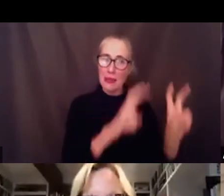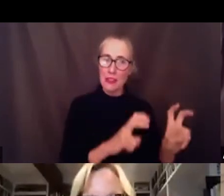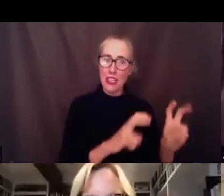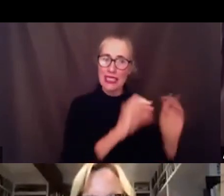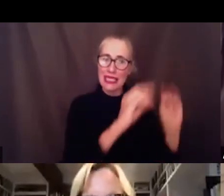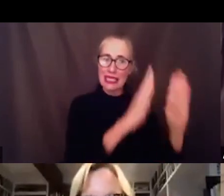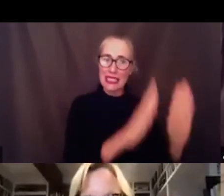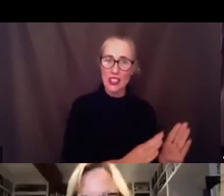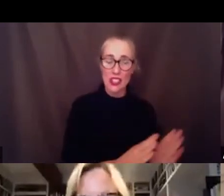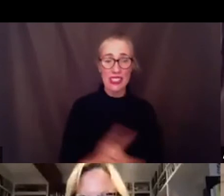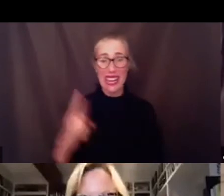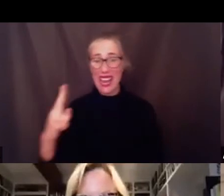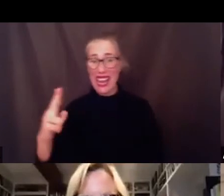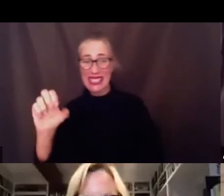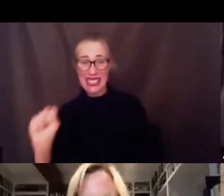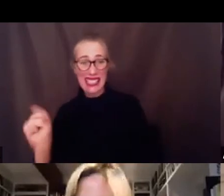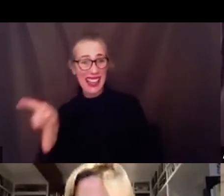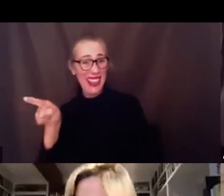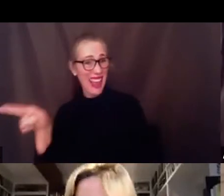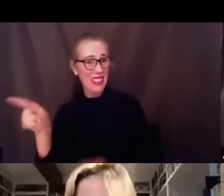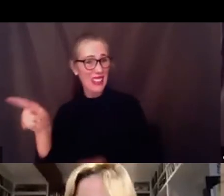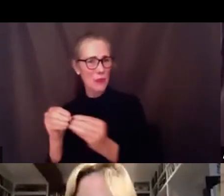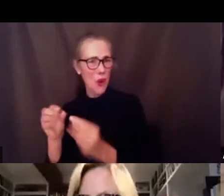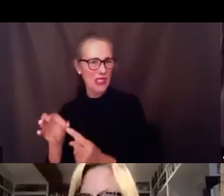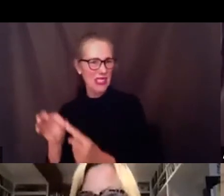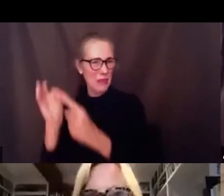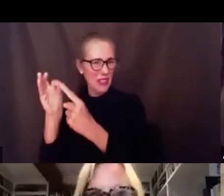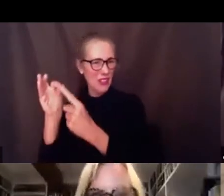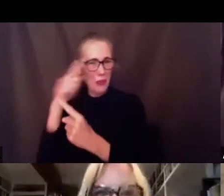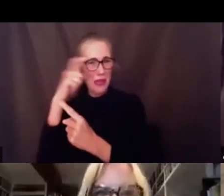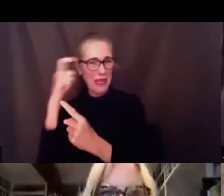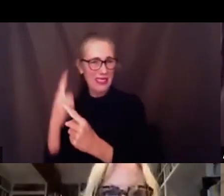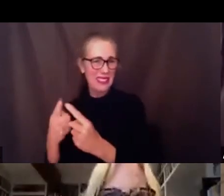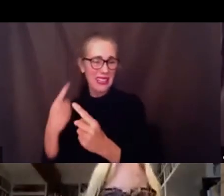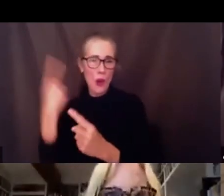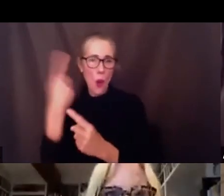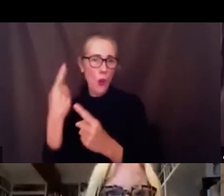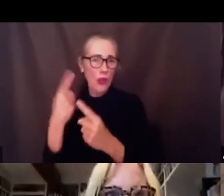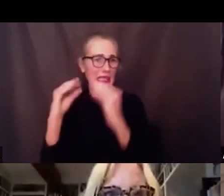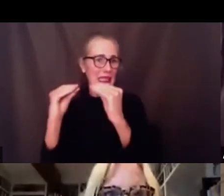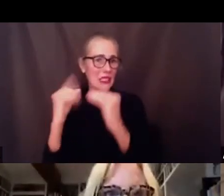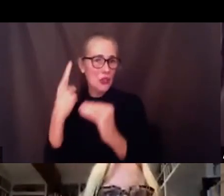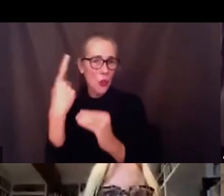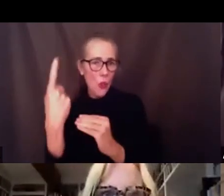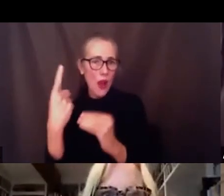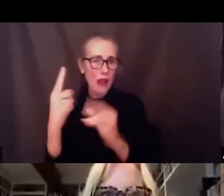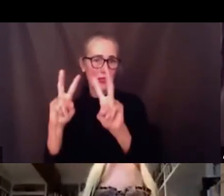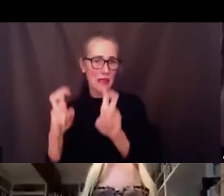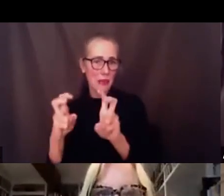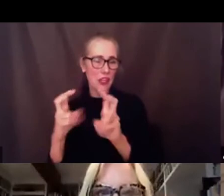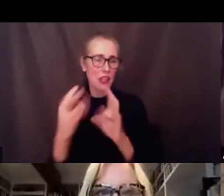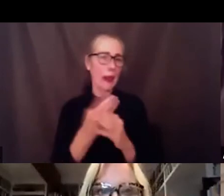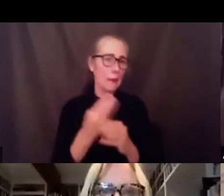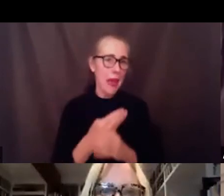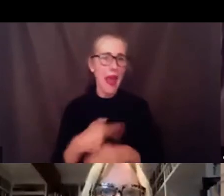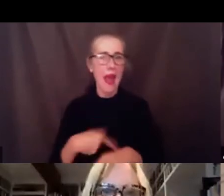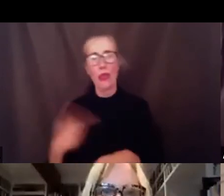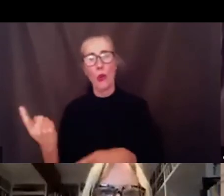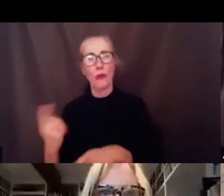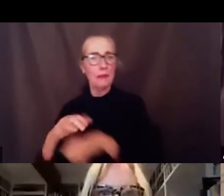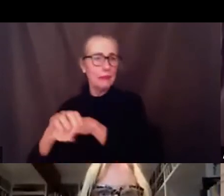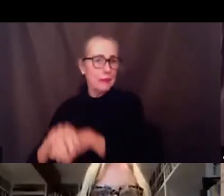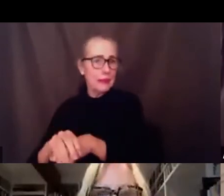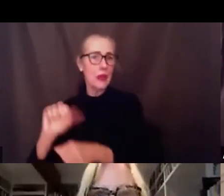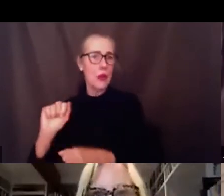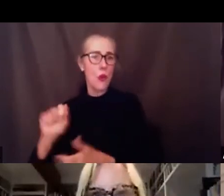sean carey i know you turned on your camera so i believe you have additional comments as well yes yeah i want to be available to just uh